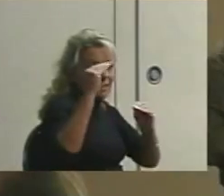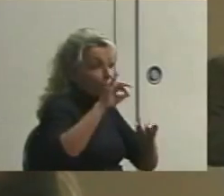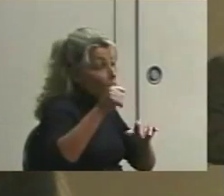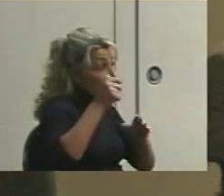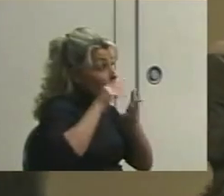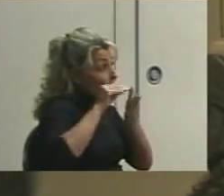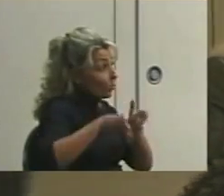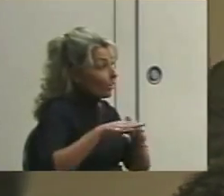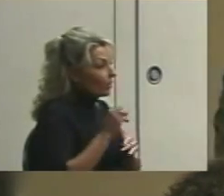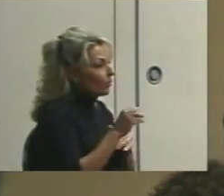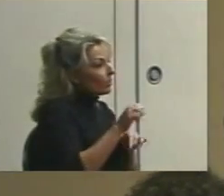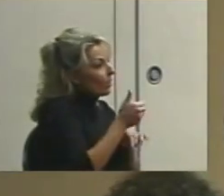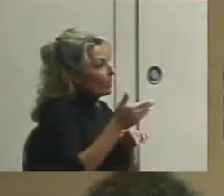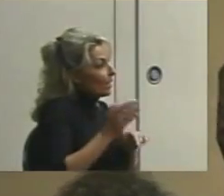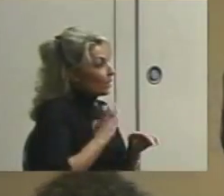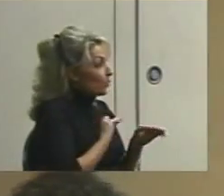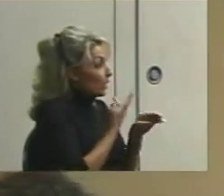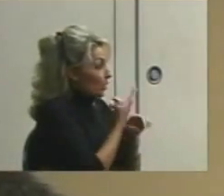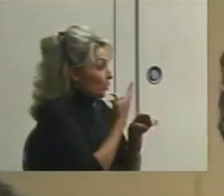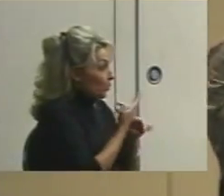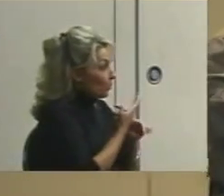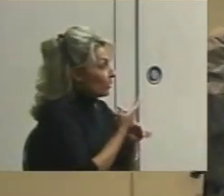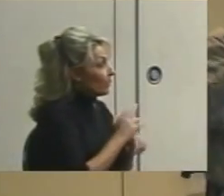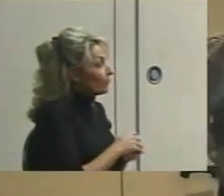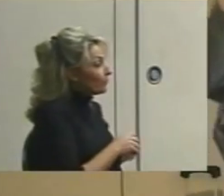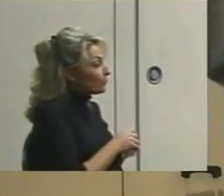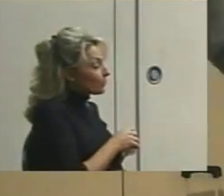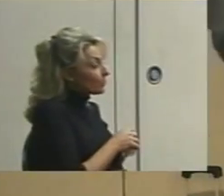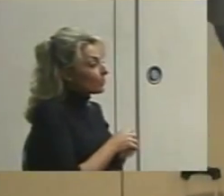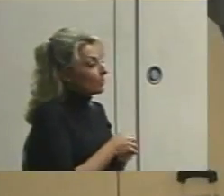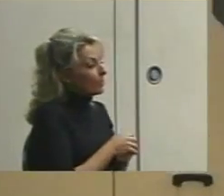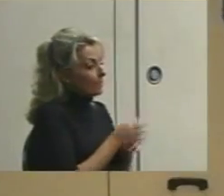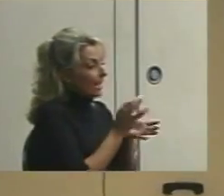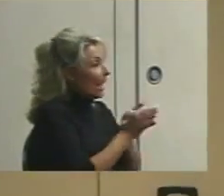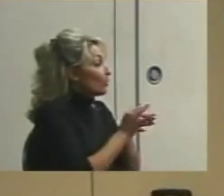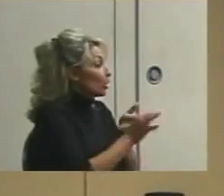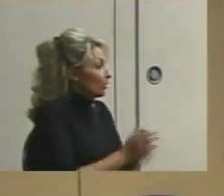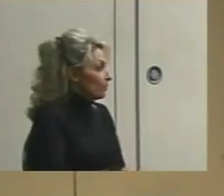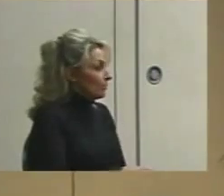So there are other things we use. These counters.